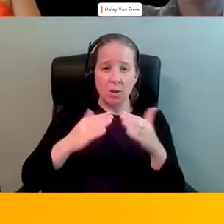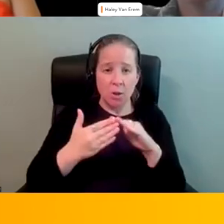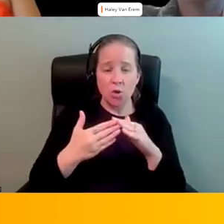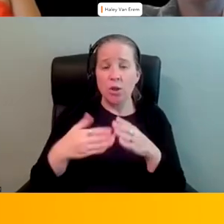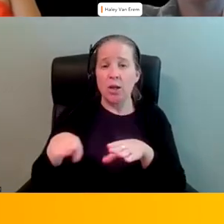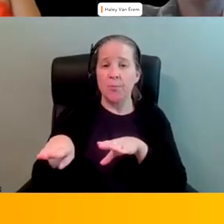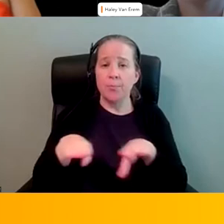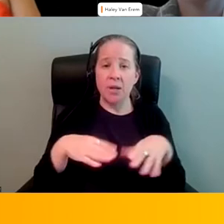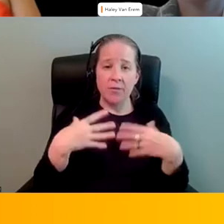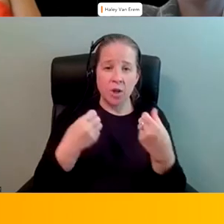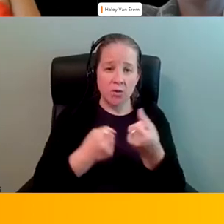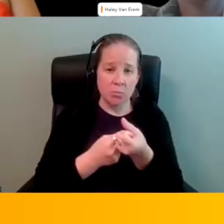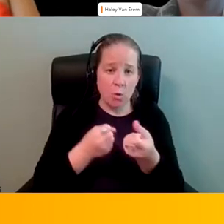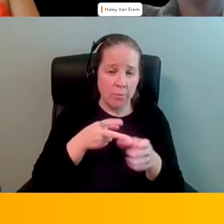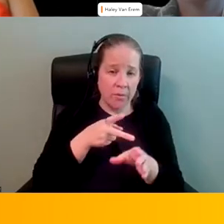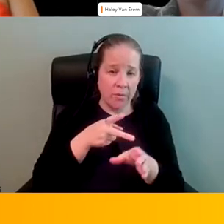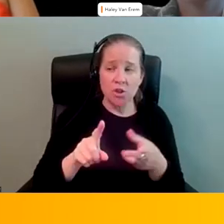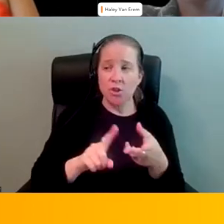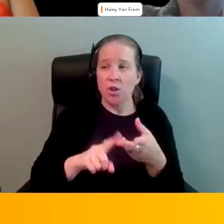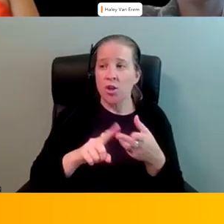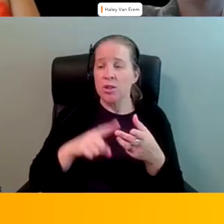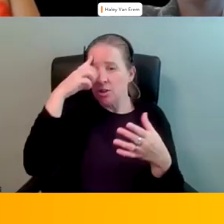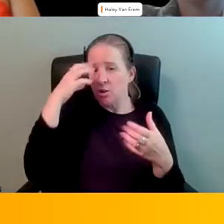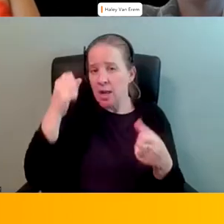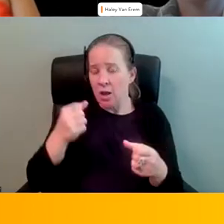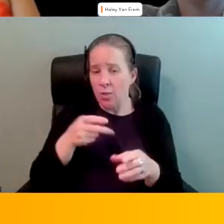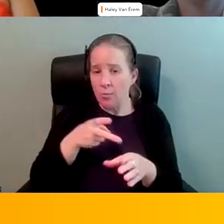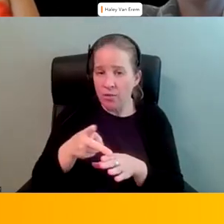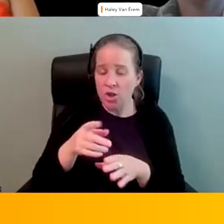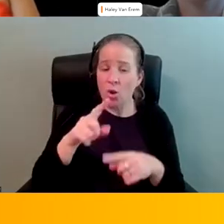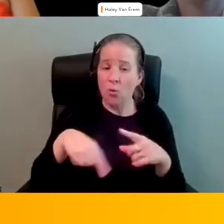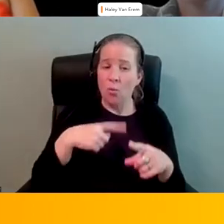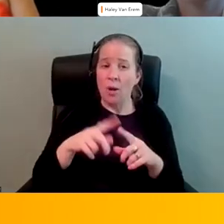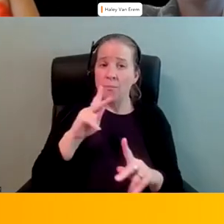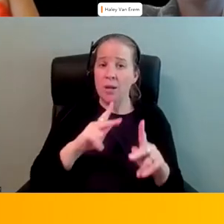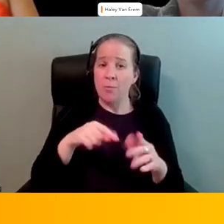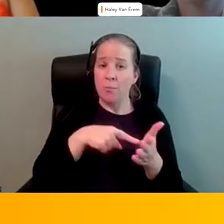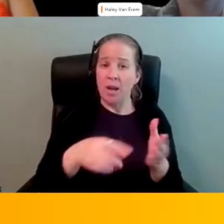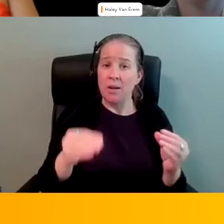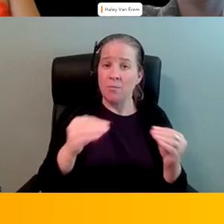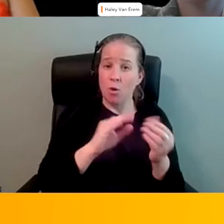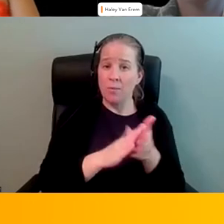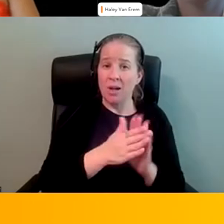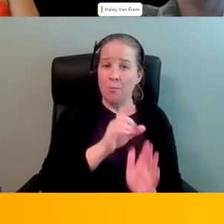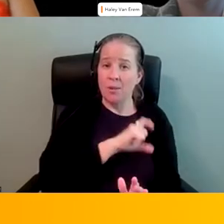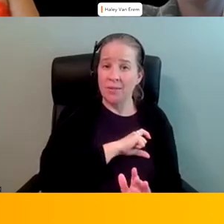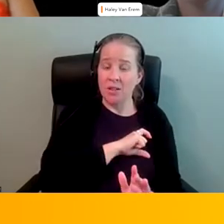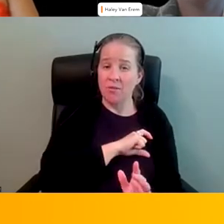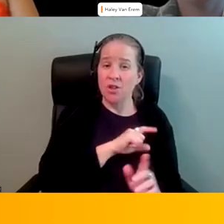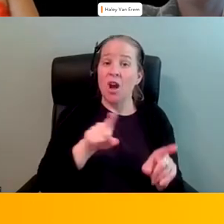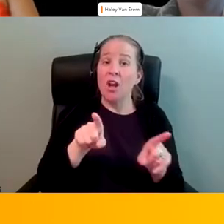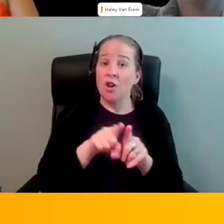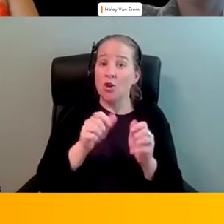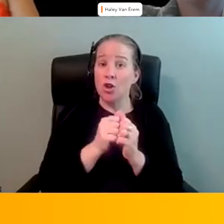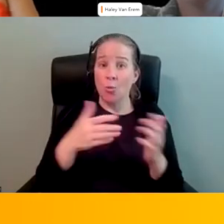support professionals mental health professionals when people can be paid more to be a police officer and without accruing the cost of